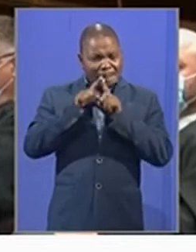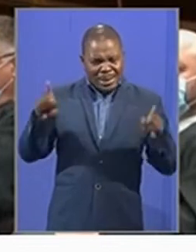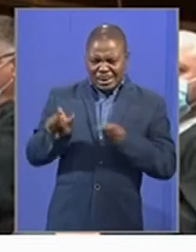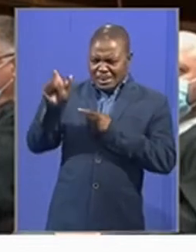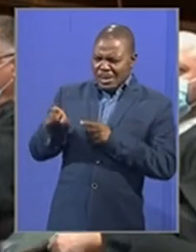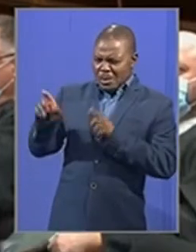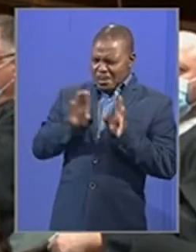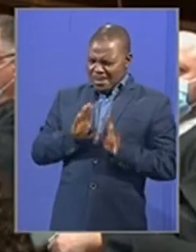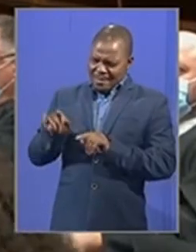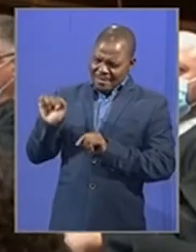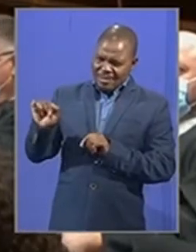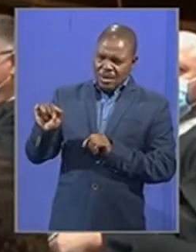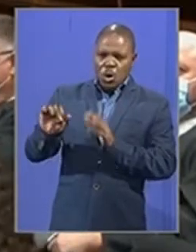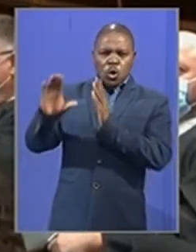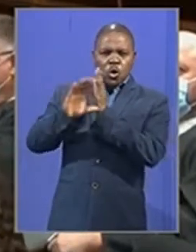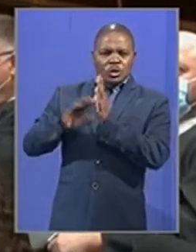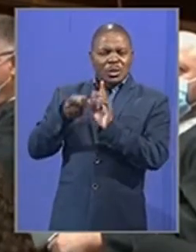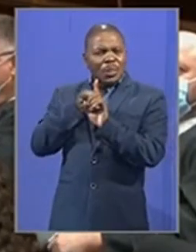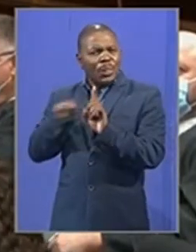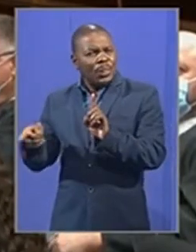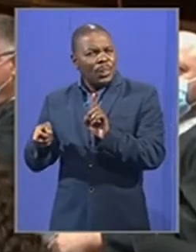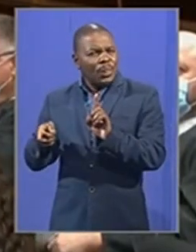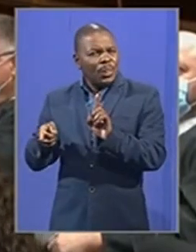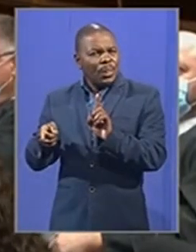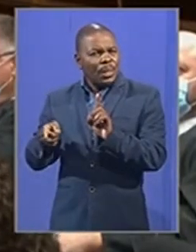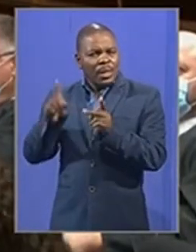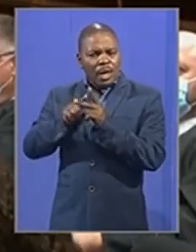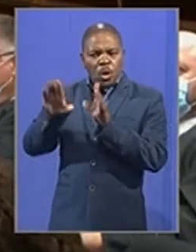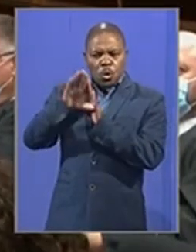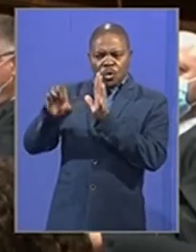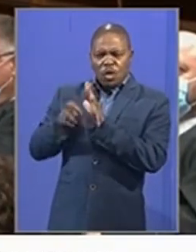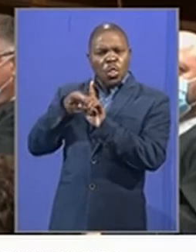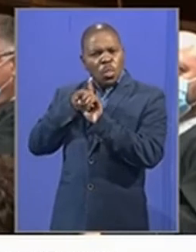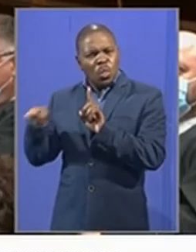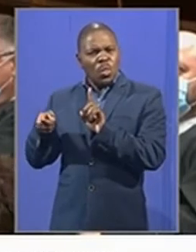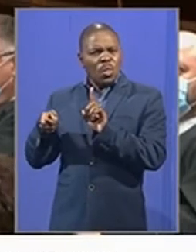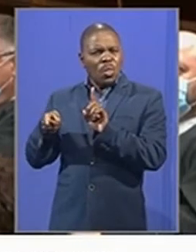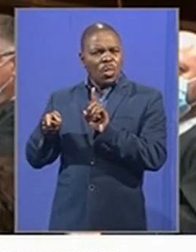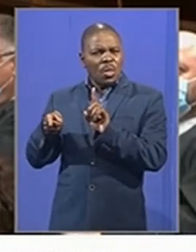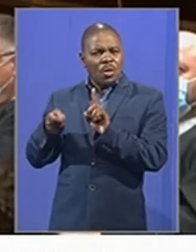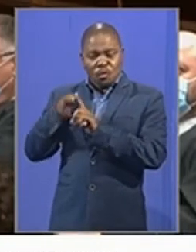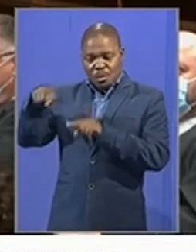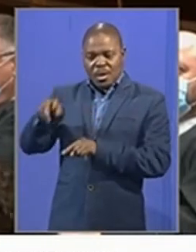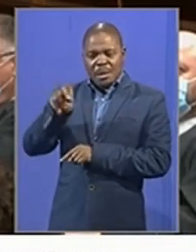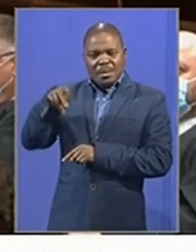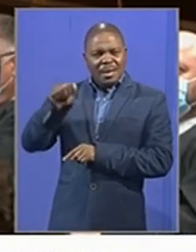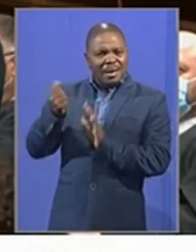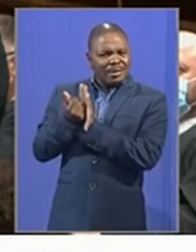conductors in breach of the constitution Or the code of conduct or the NPA Act